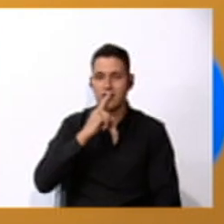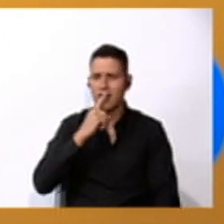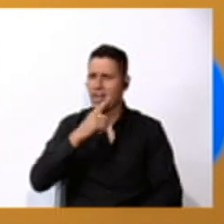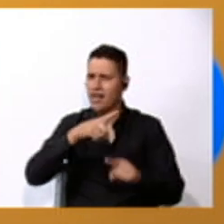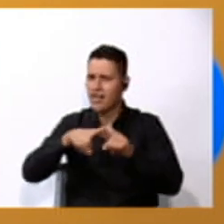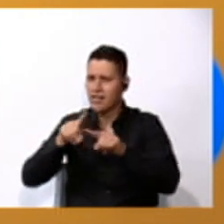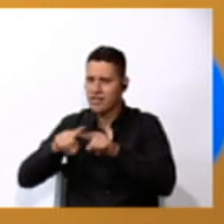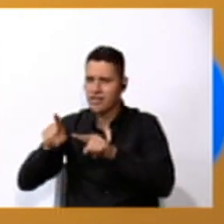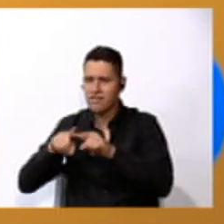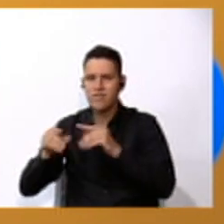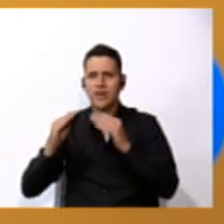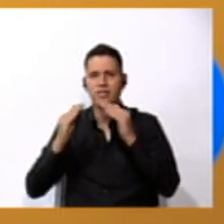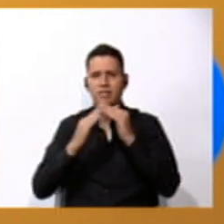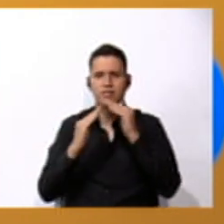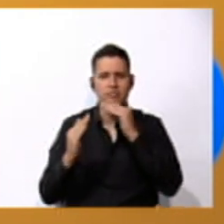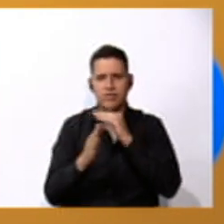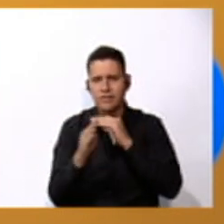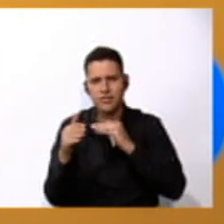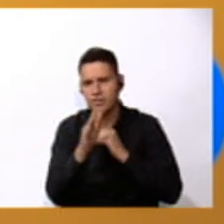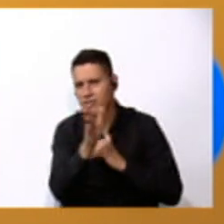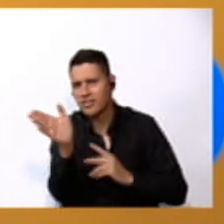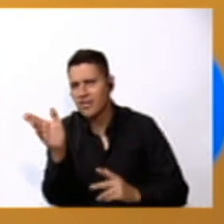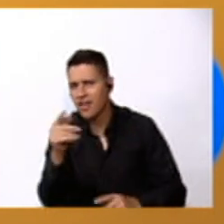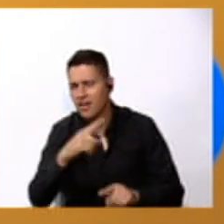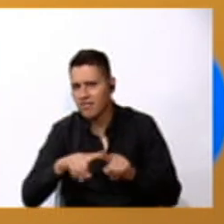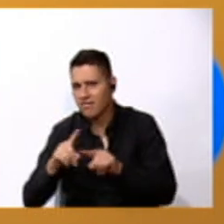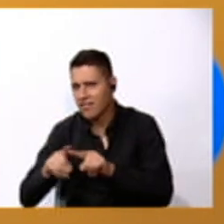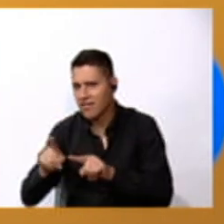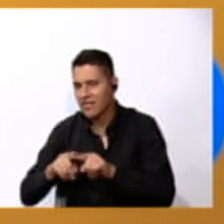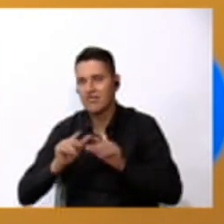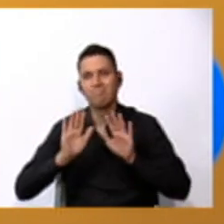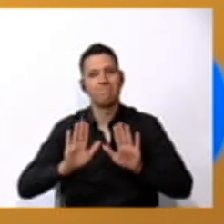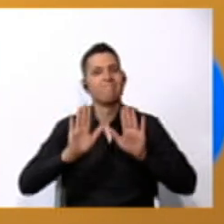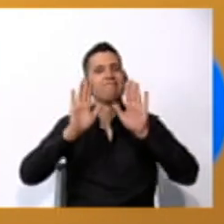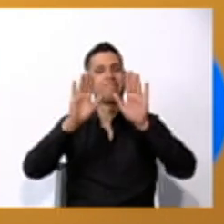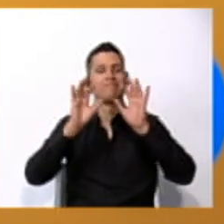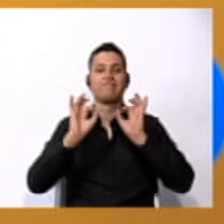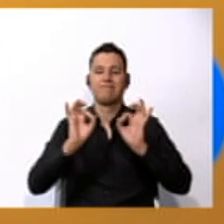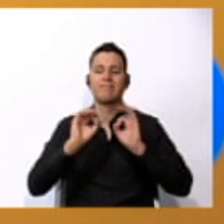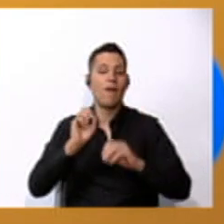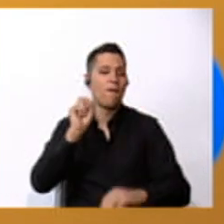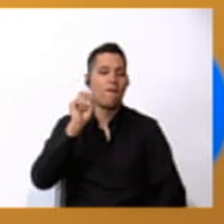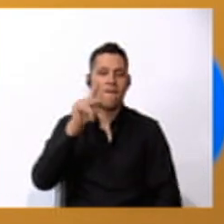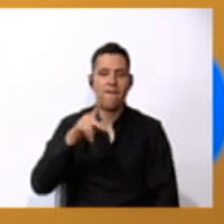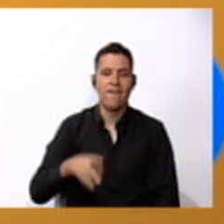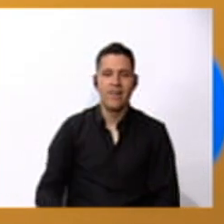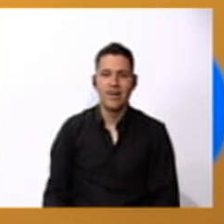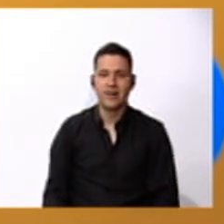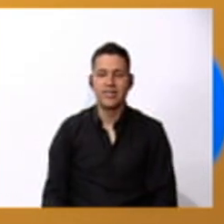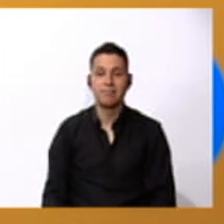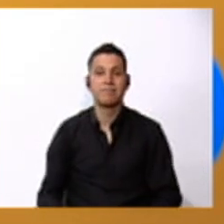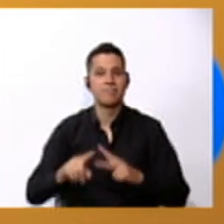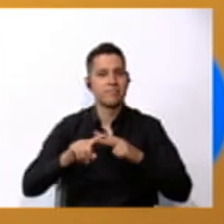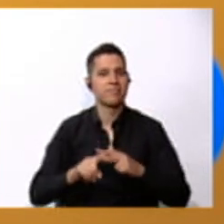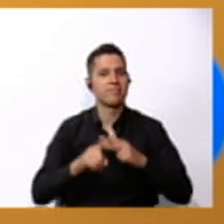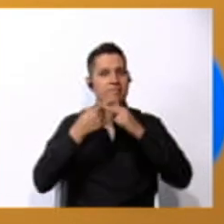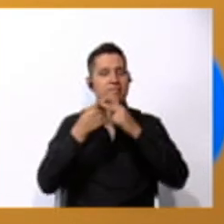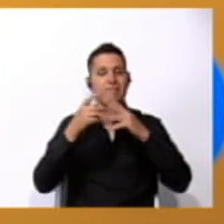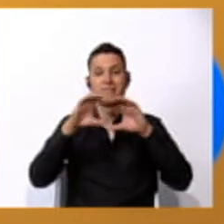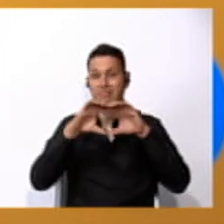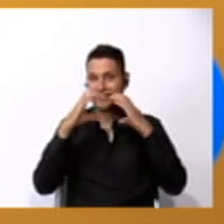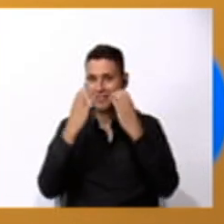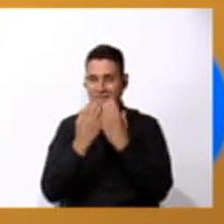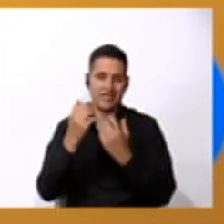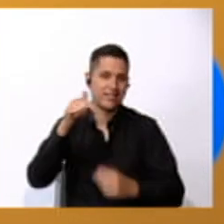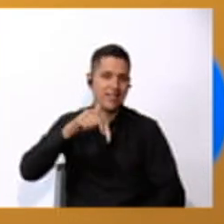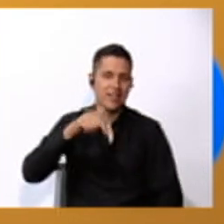directions excellent very good well let's start with the class today